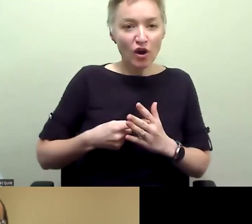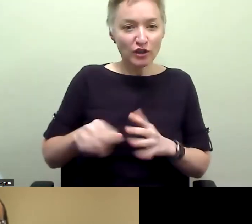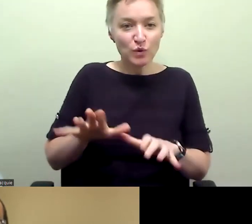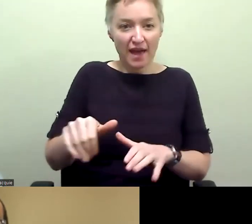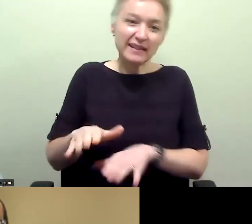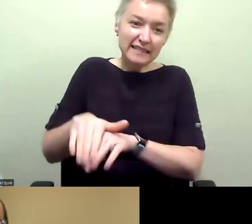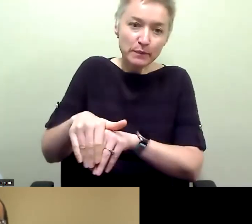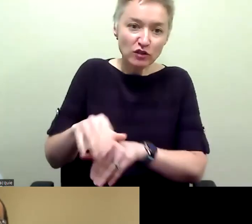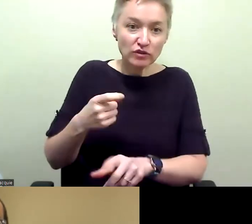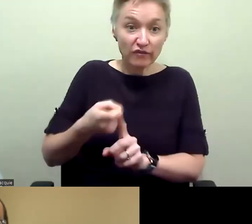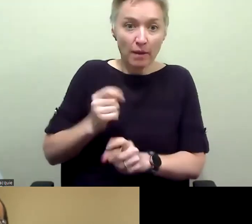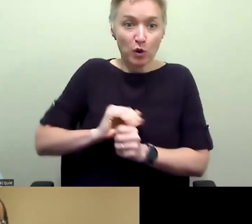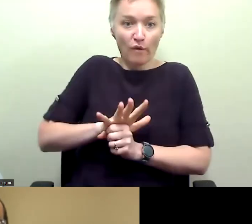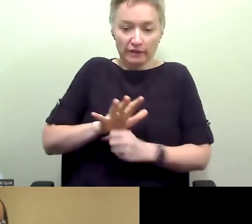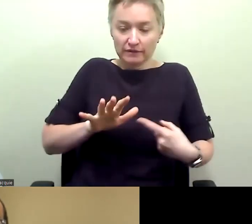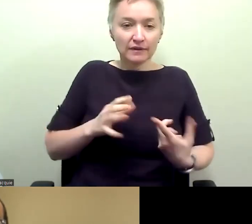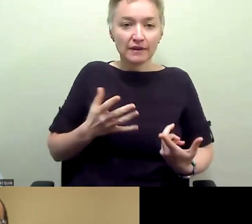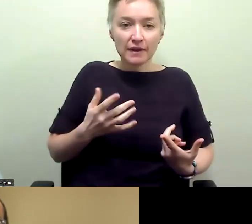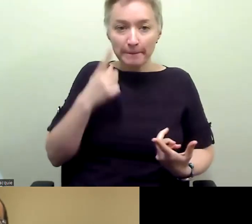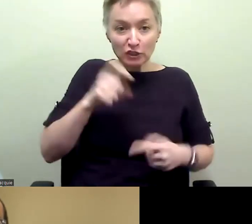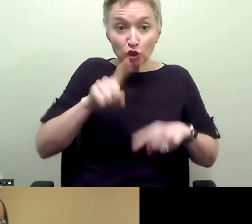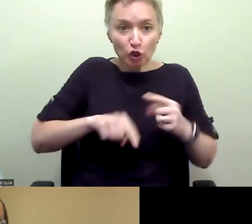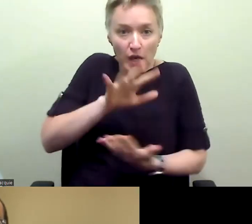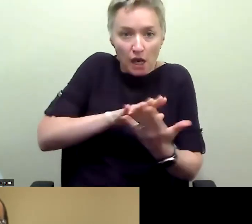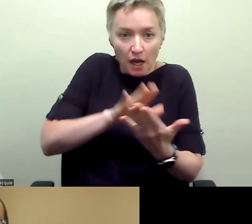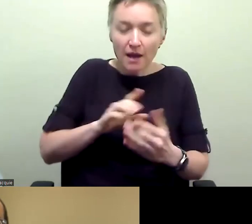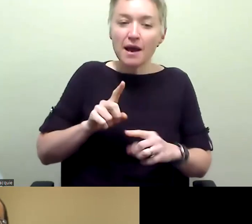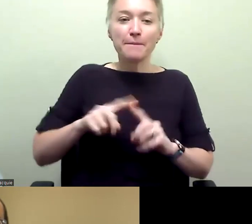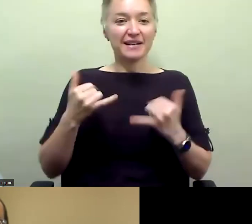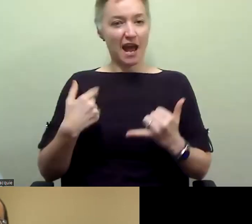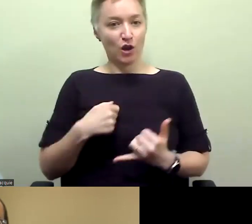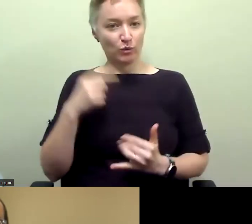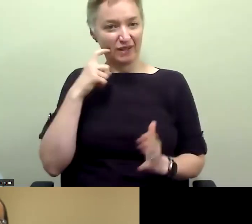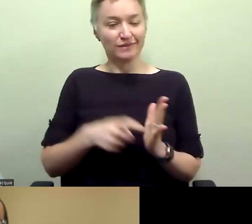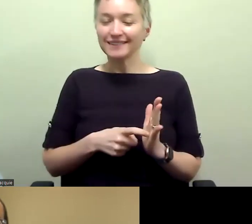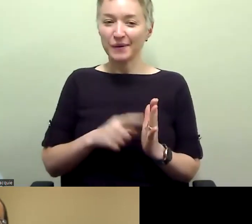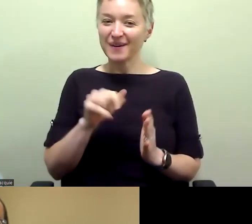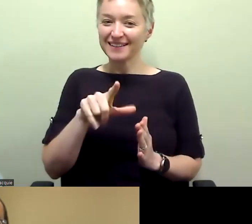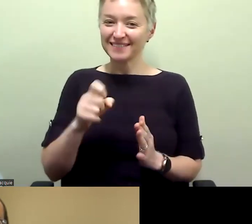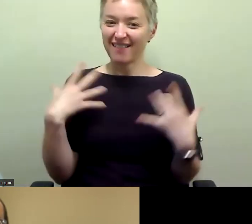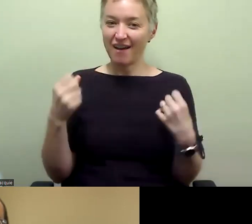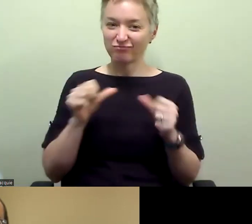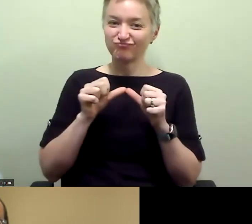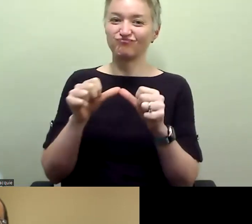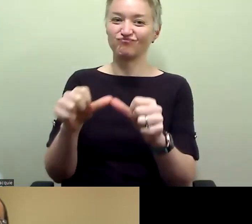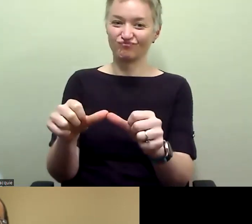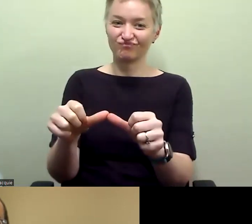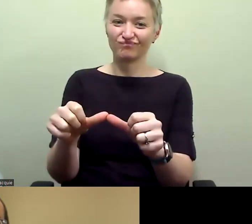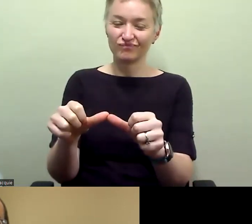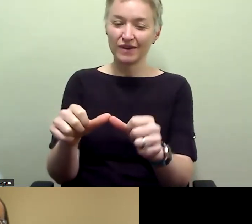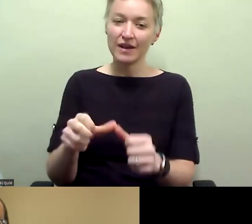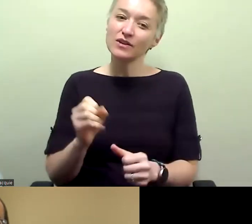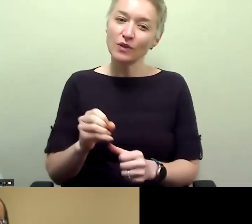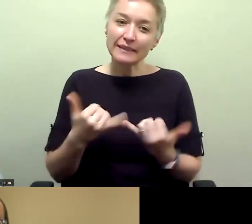necessity, and we've learned that telehealth is not going to go away. Um, and so it's an important concept for us to, to teach